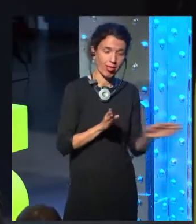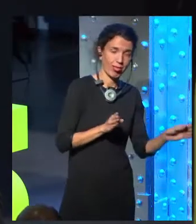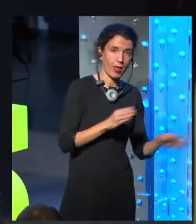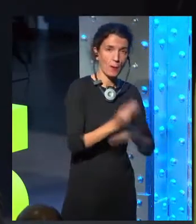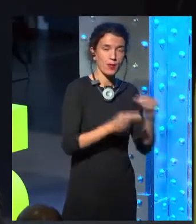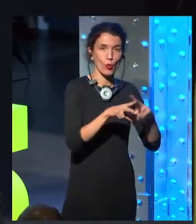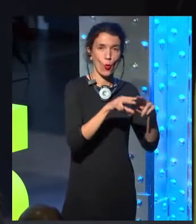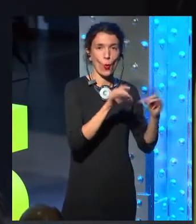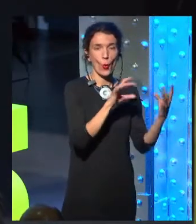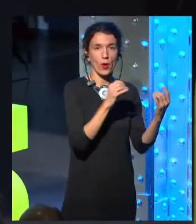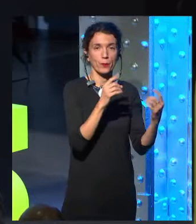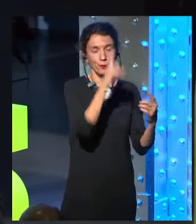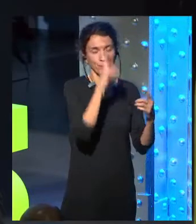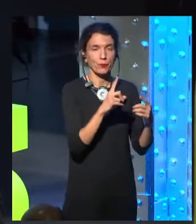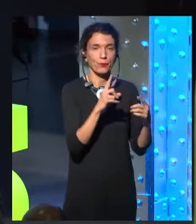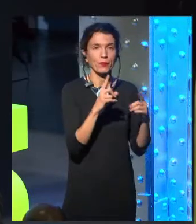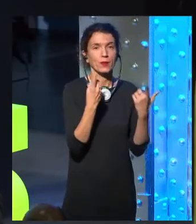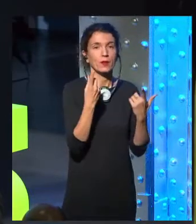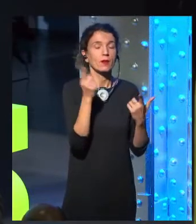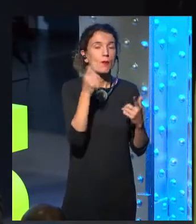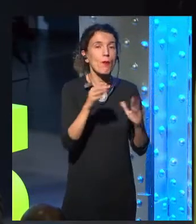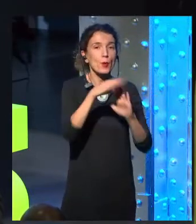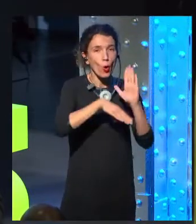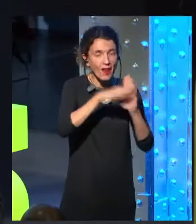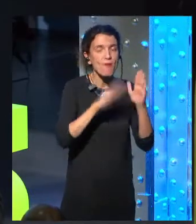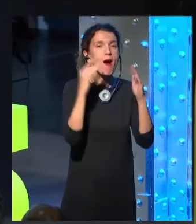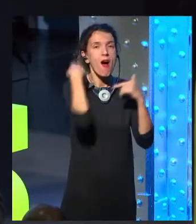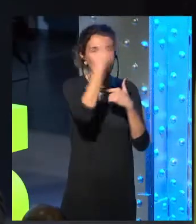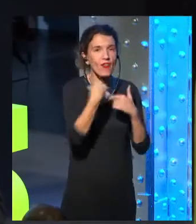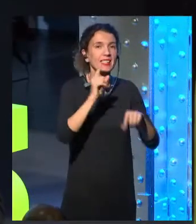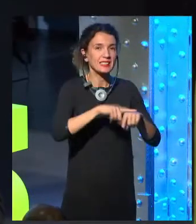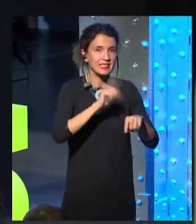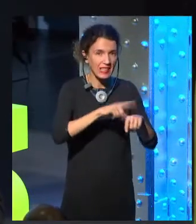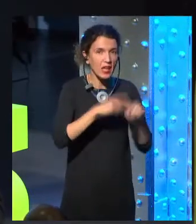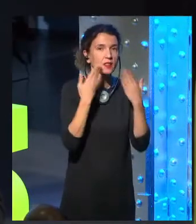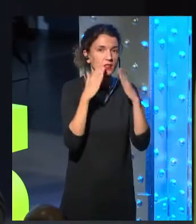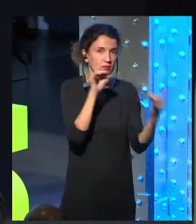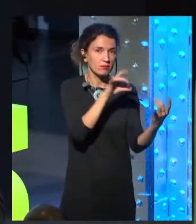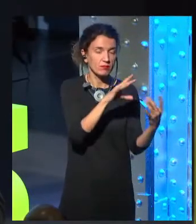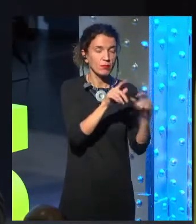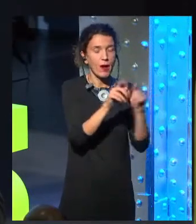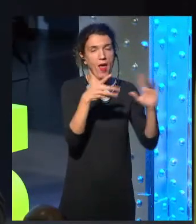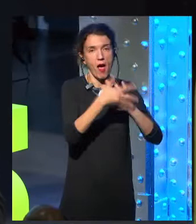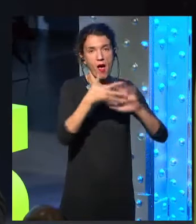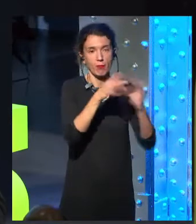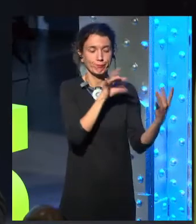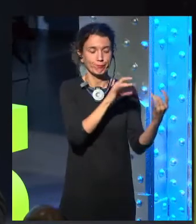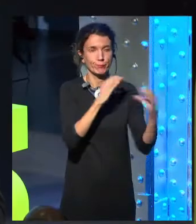have similar actions, and similar repercussions, but if we follow history, we might be able to